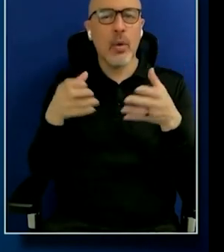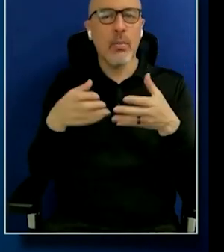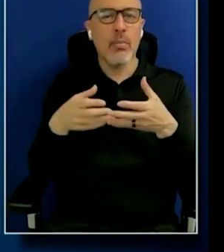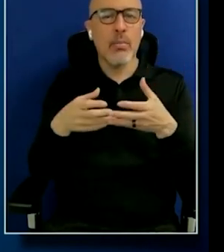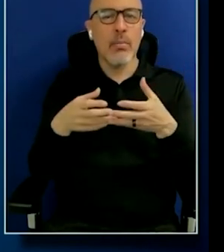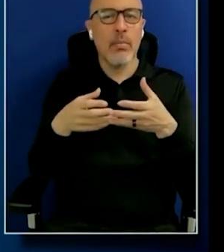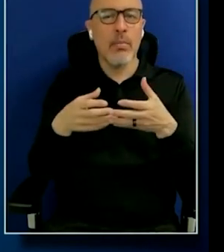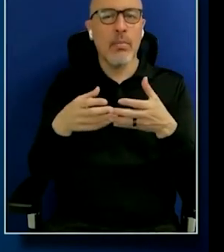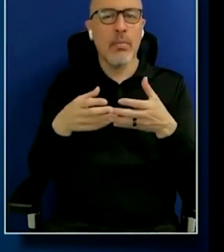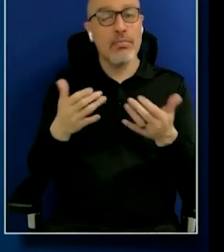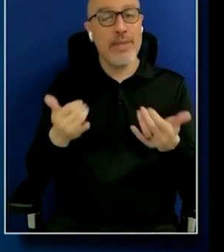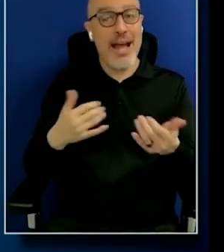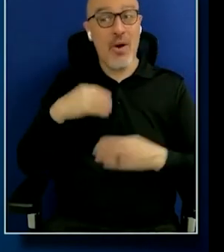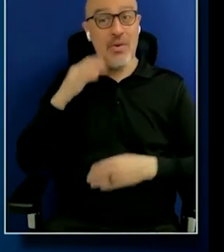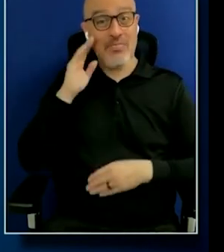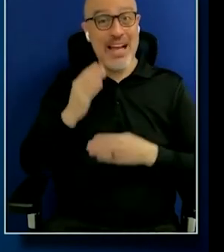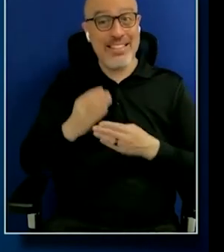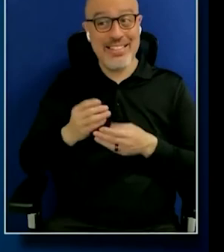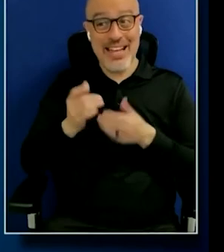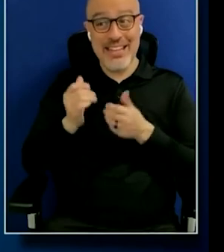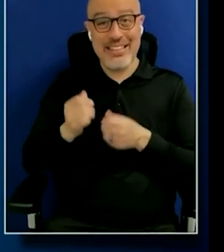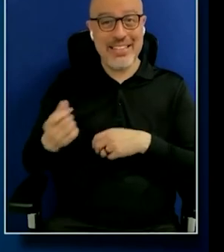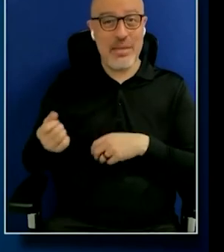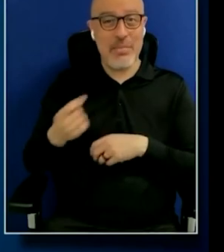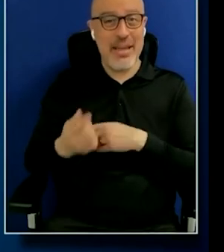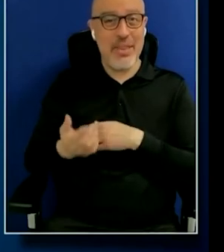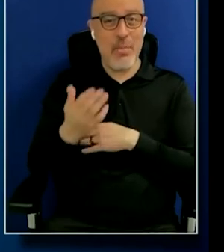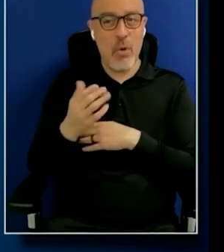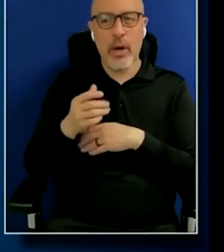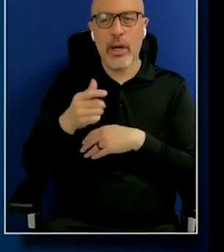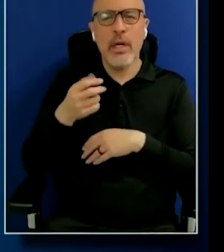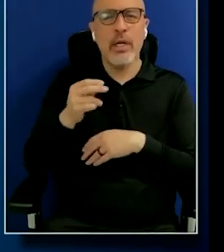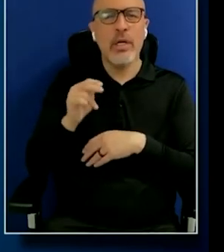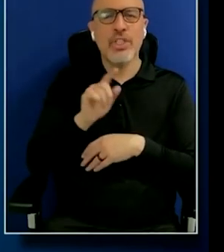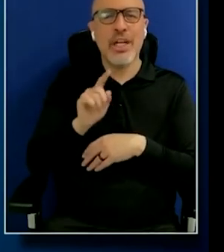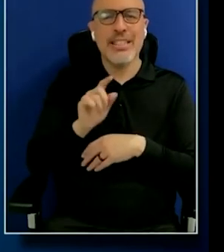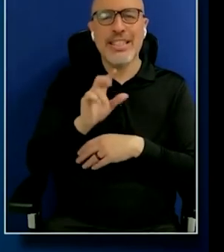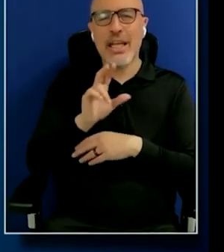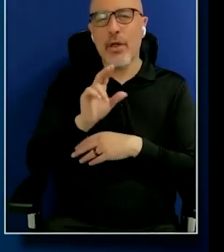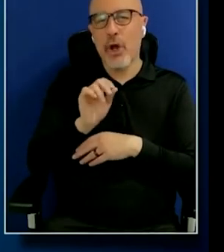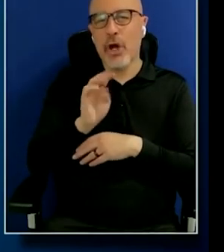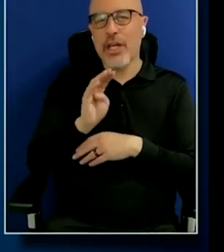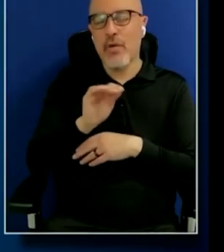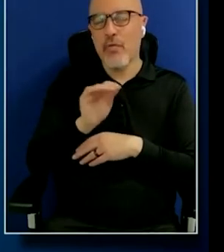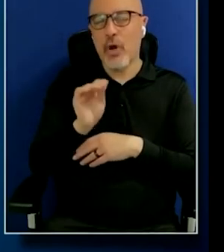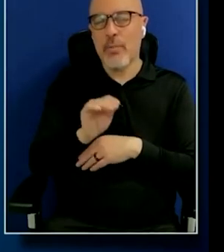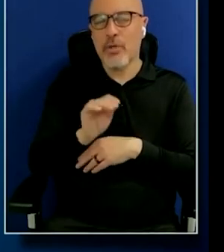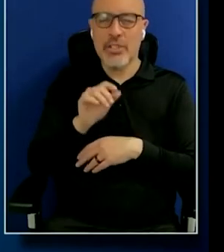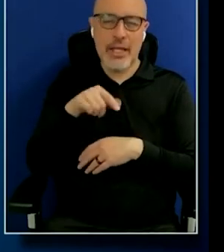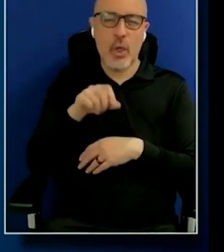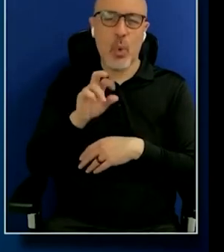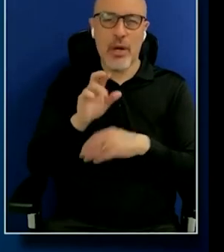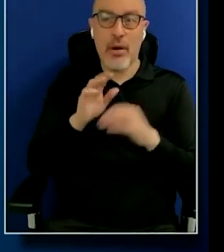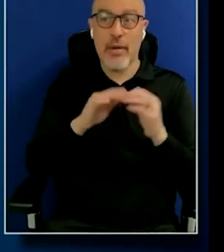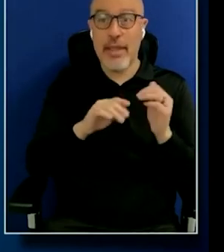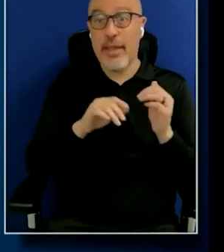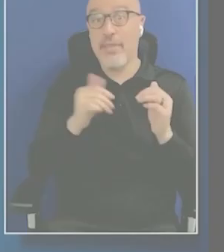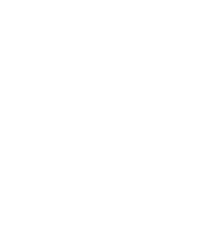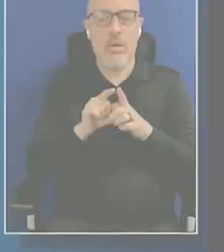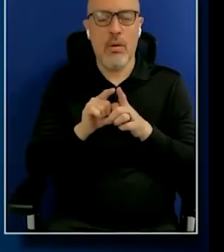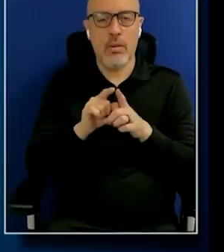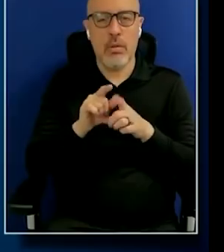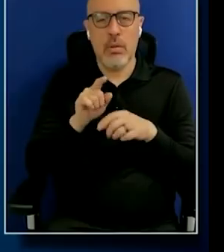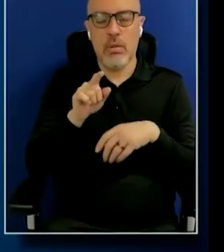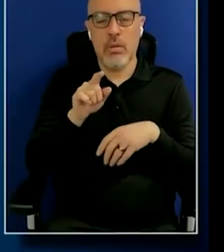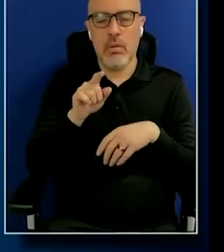know, as my son texted me this morning, you know, Gen Z is 30 to 40% queer than the other generation's mom. So Disney better get with it.